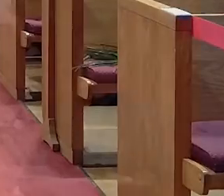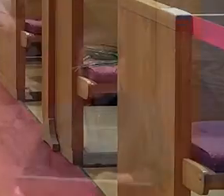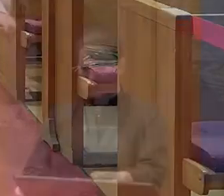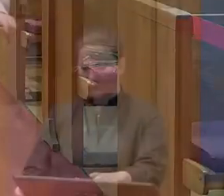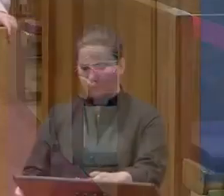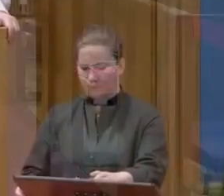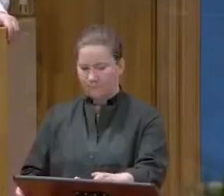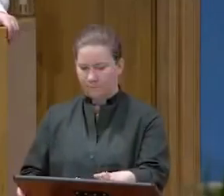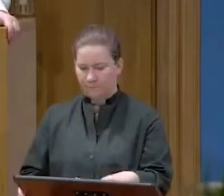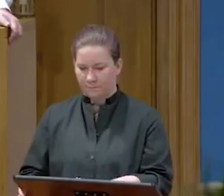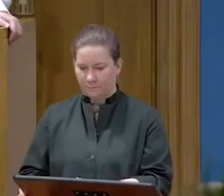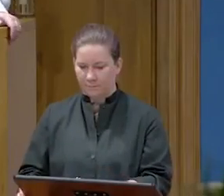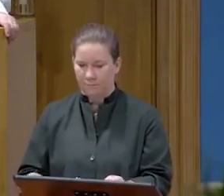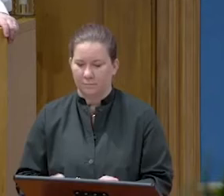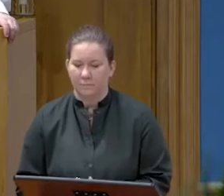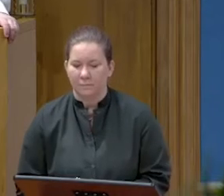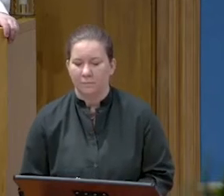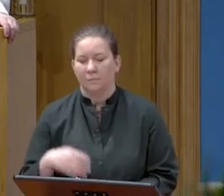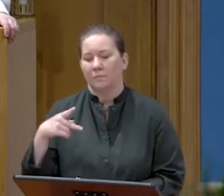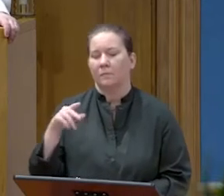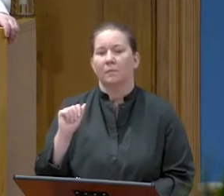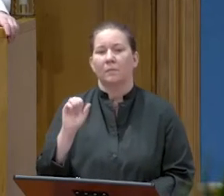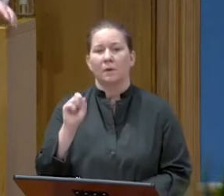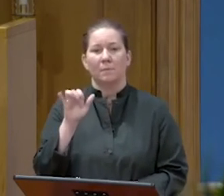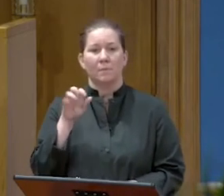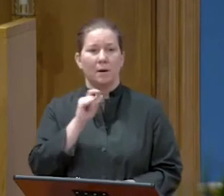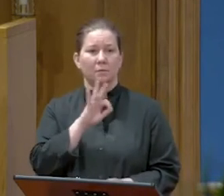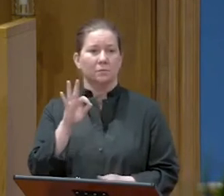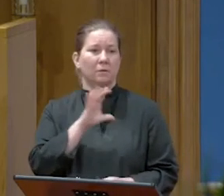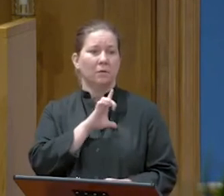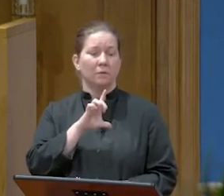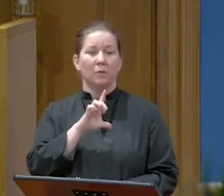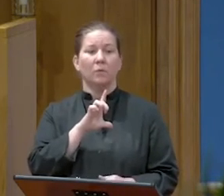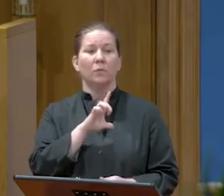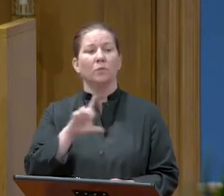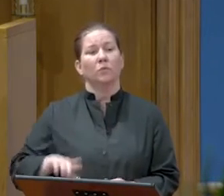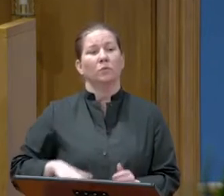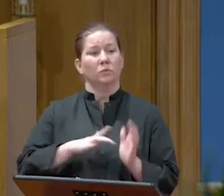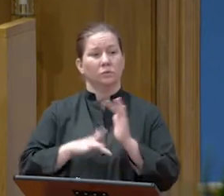The Passion of Our Lord Jesus Christ According to St. Luke